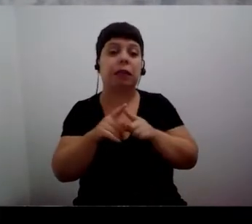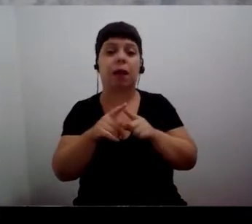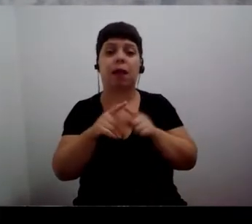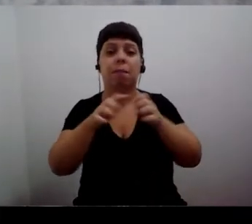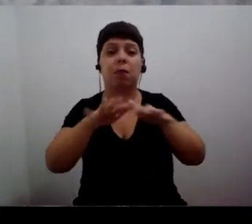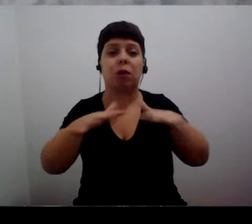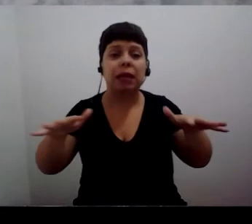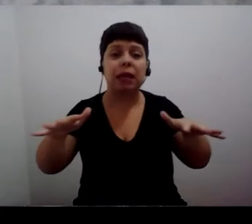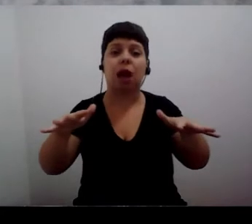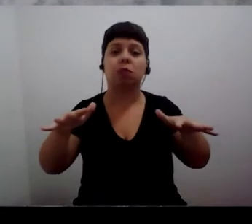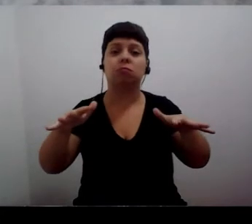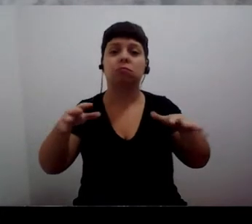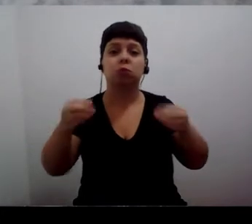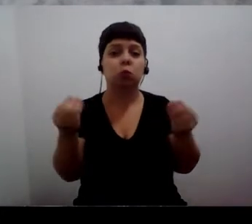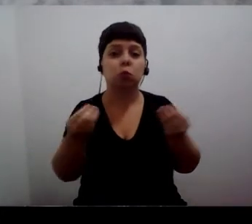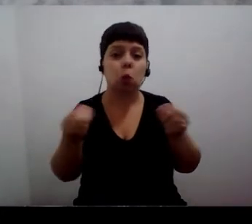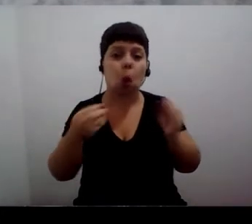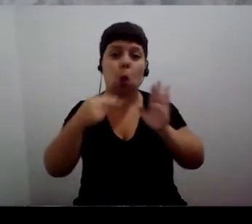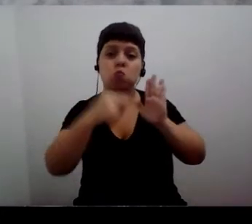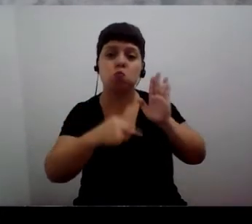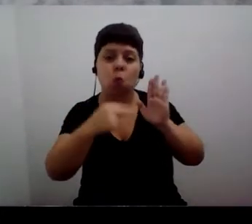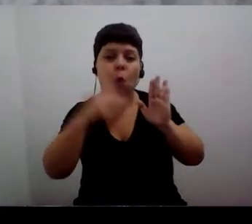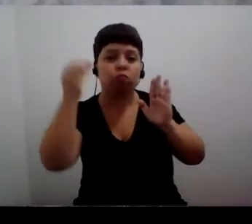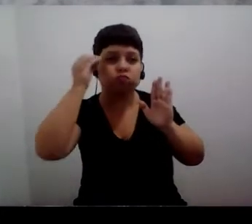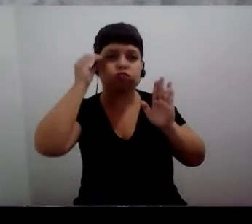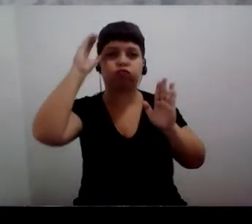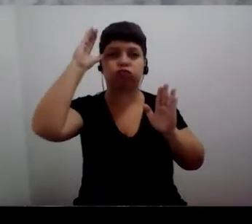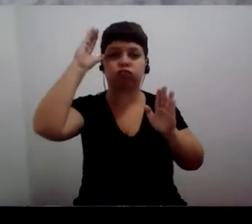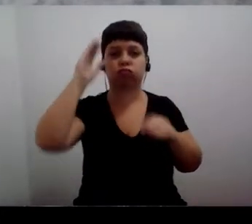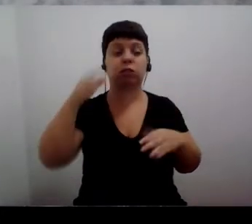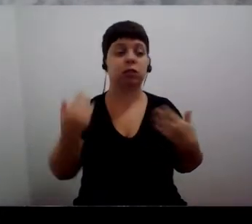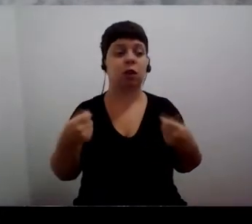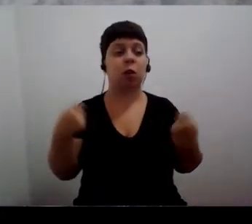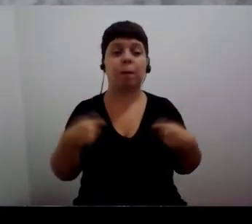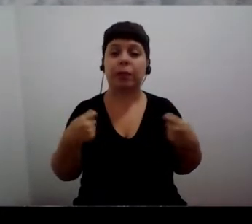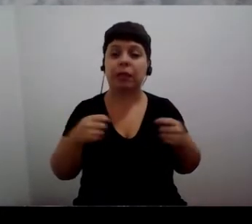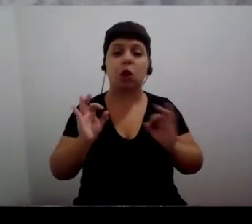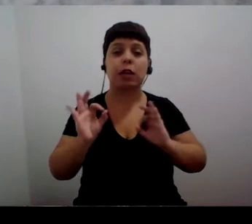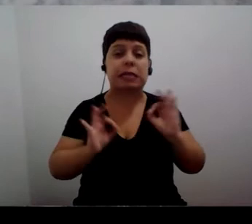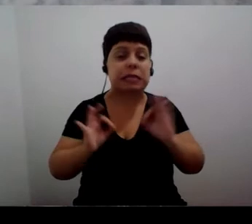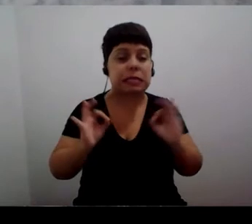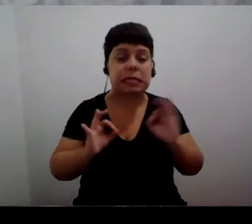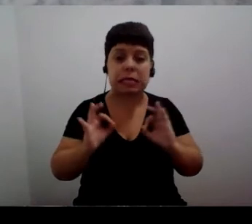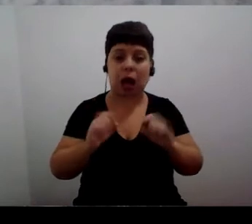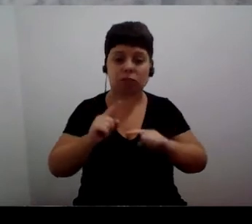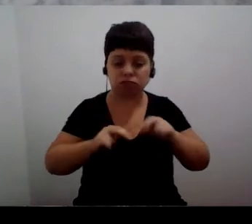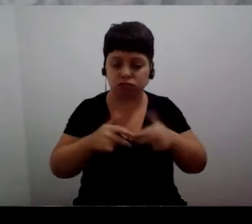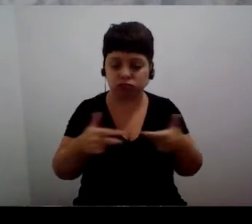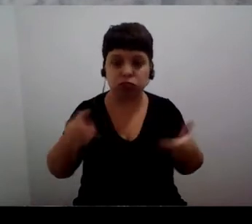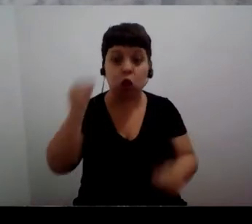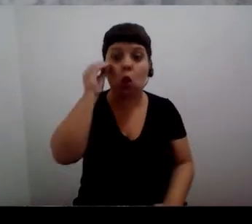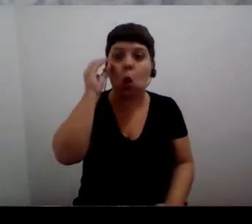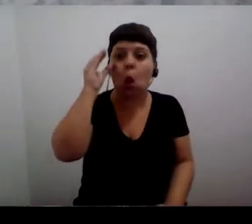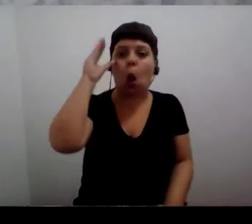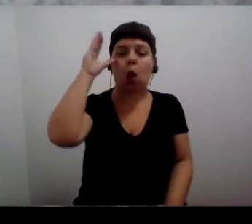among many stakeholders. We should gather our resources to increase our knowledge and